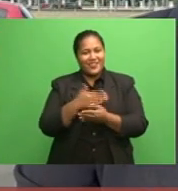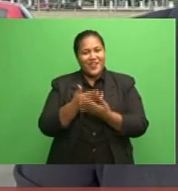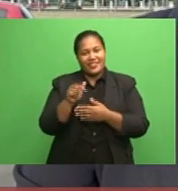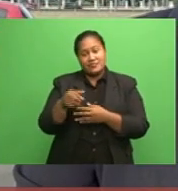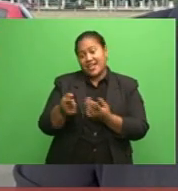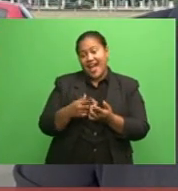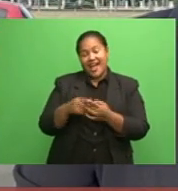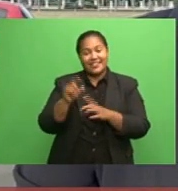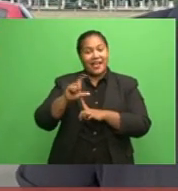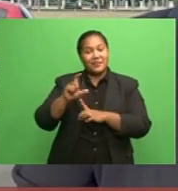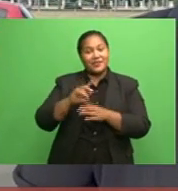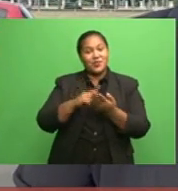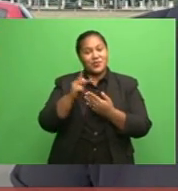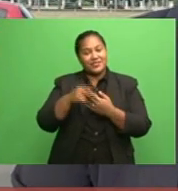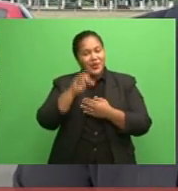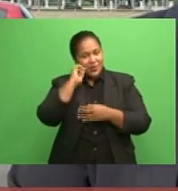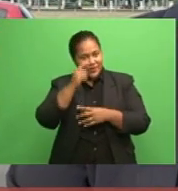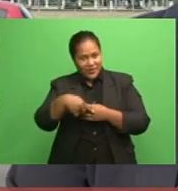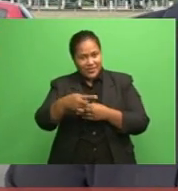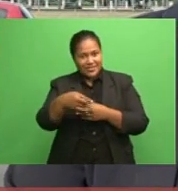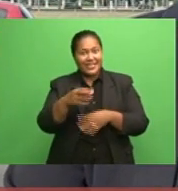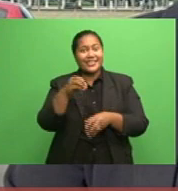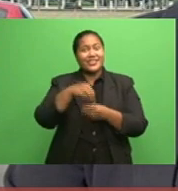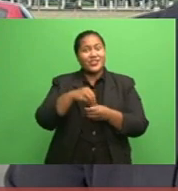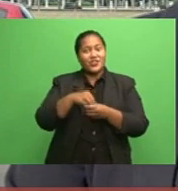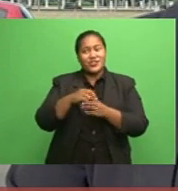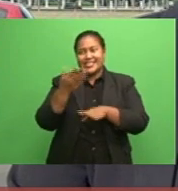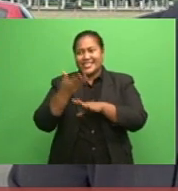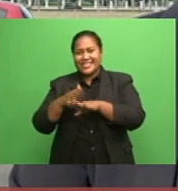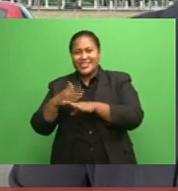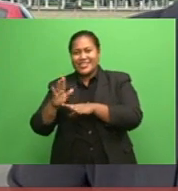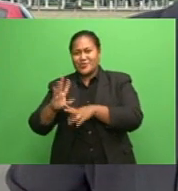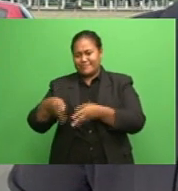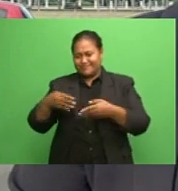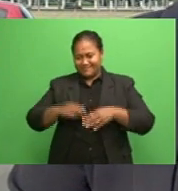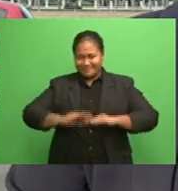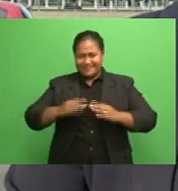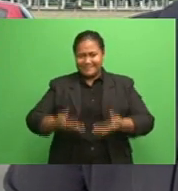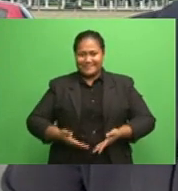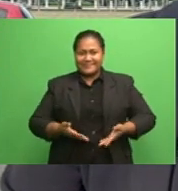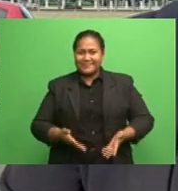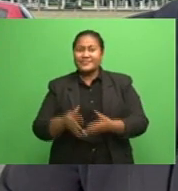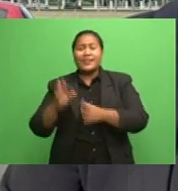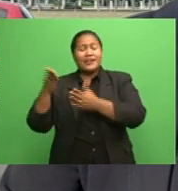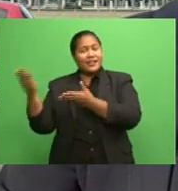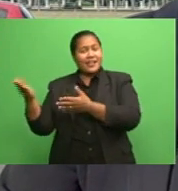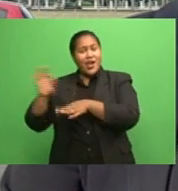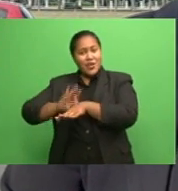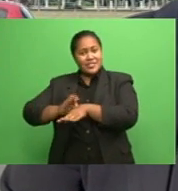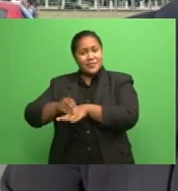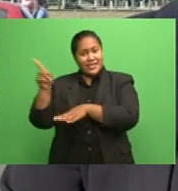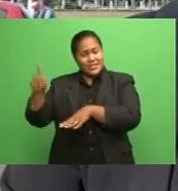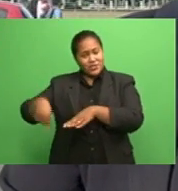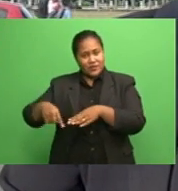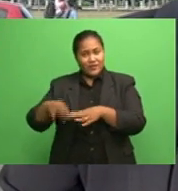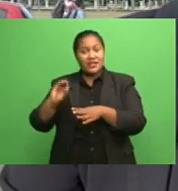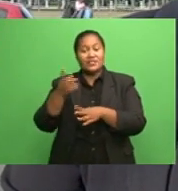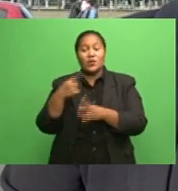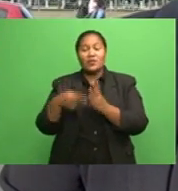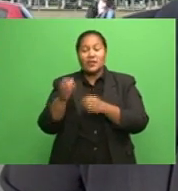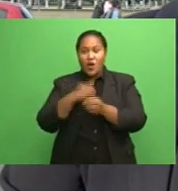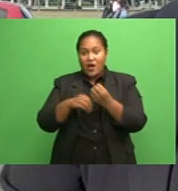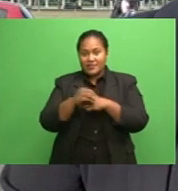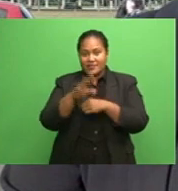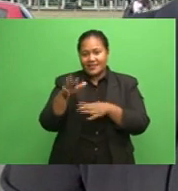projects that will be continued include the new maternity wing at the CWM Hospital, the construction of the prime minister's office complex, the